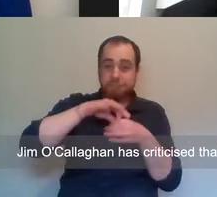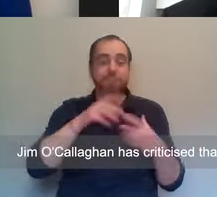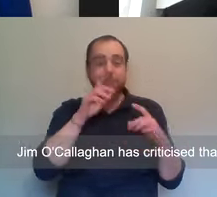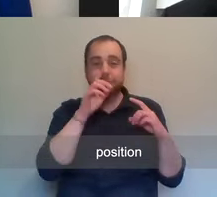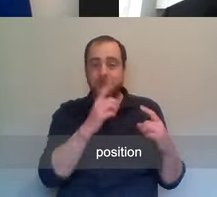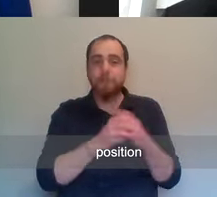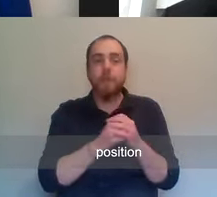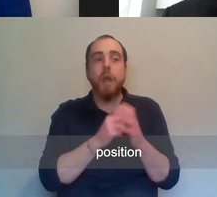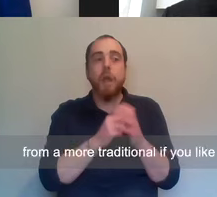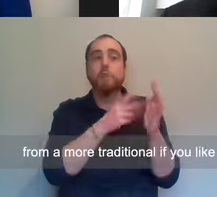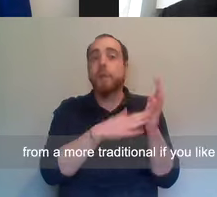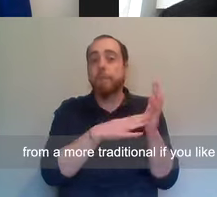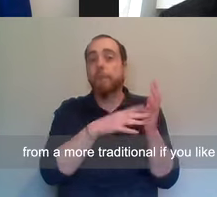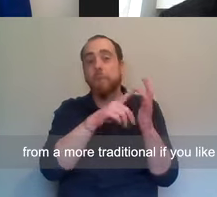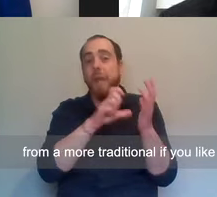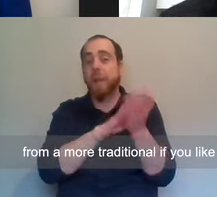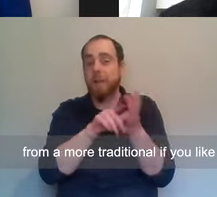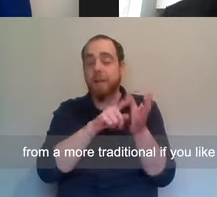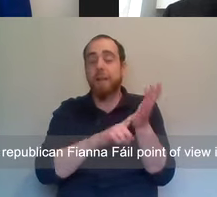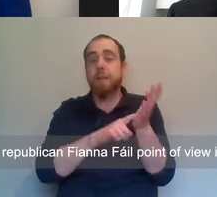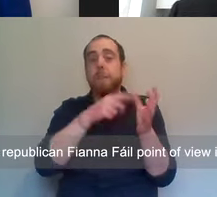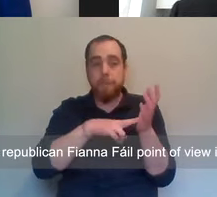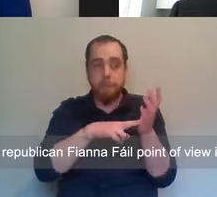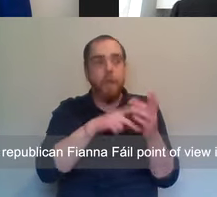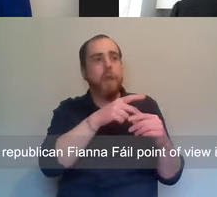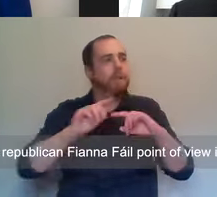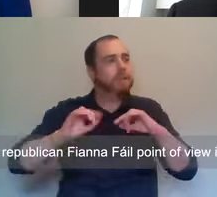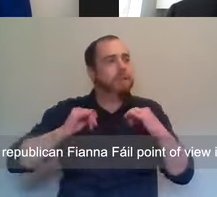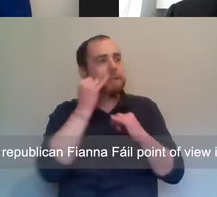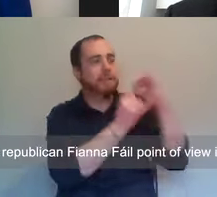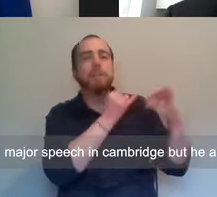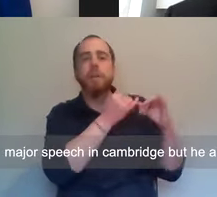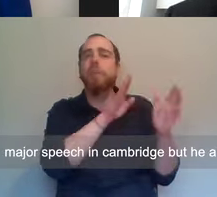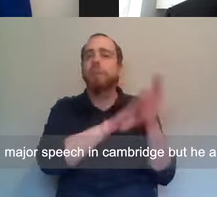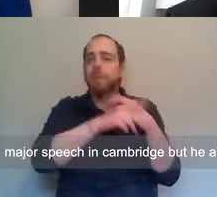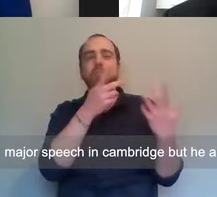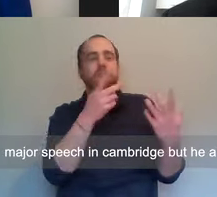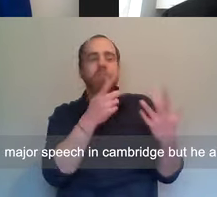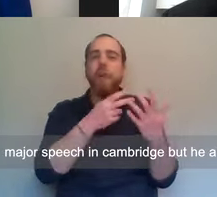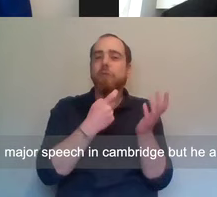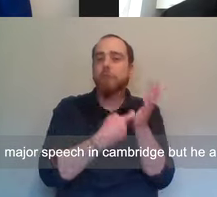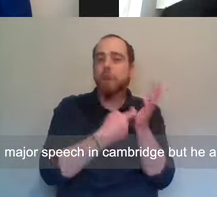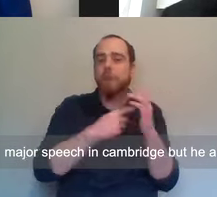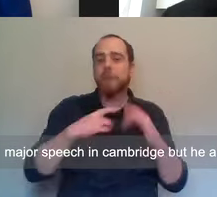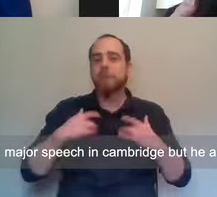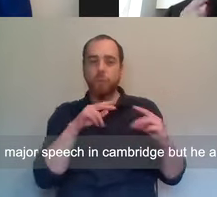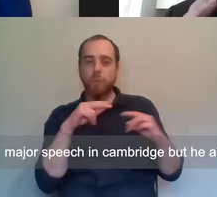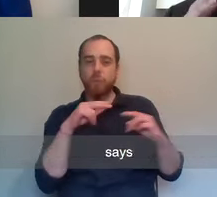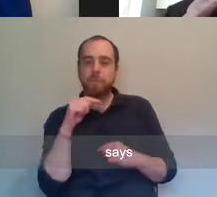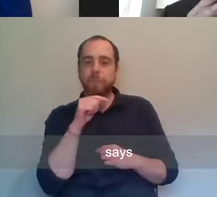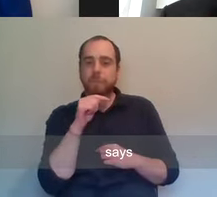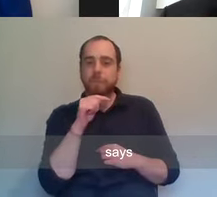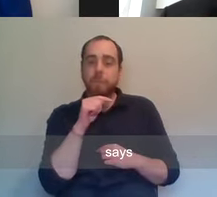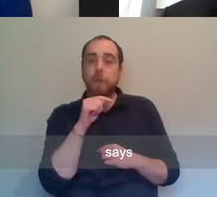O'Callaghan has criticised that position from a more traditional, if you like, Republican Fianna Fáil point of view in a major speech in Cambridge, but he